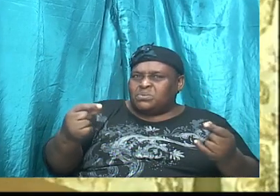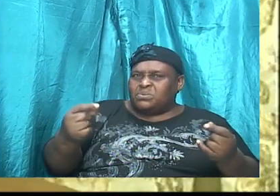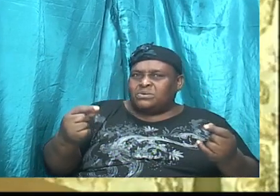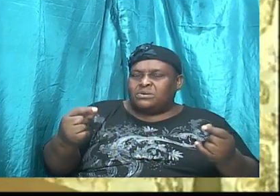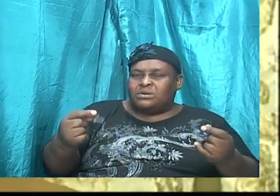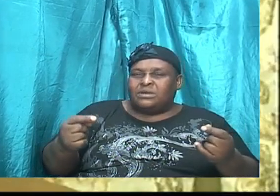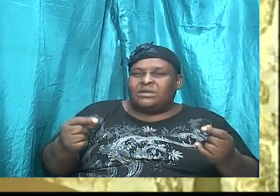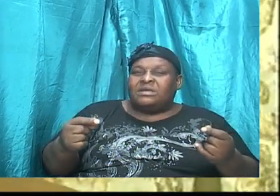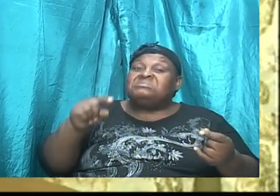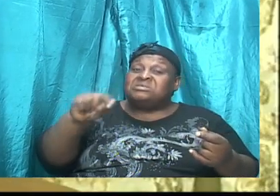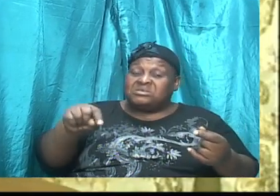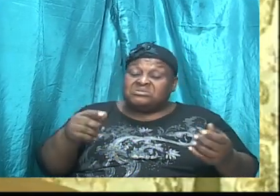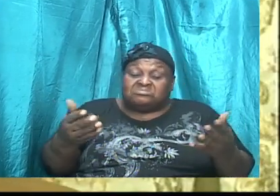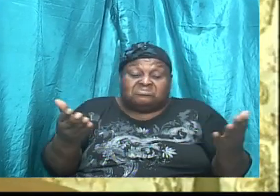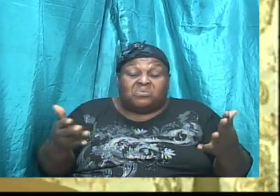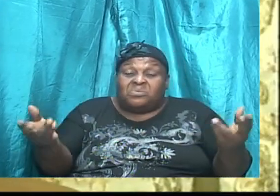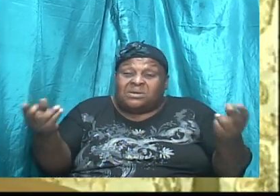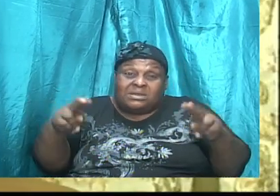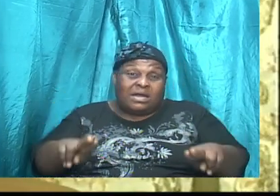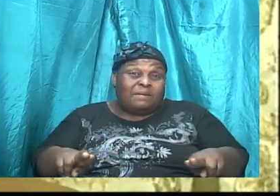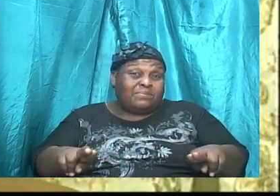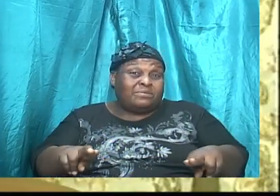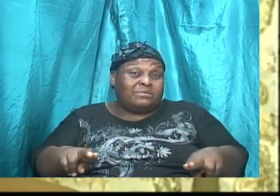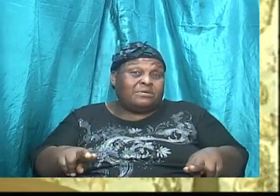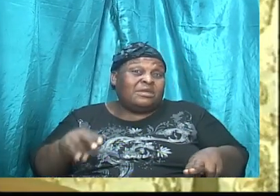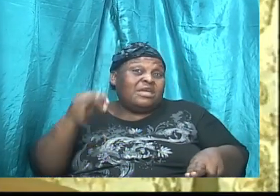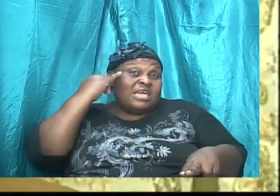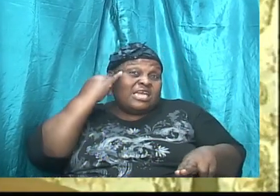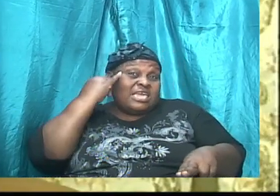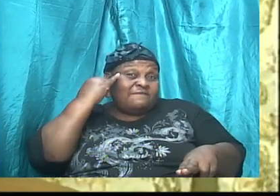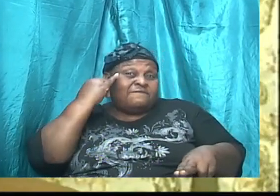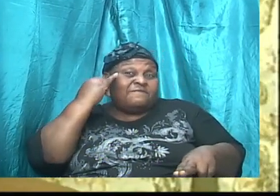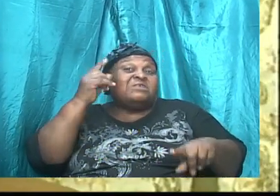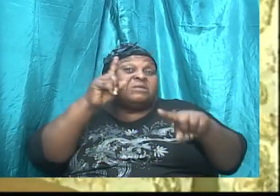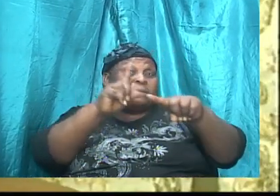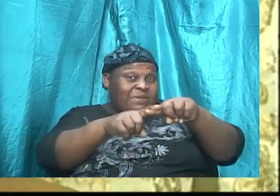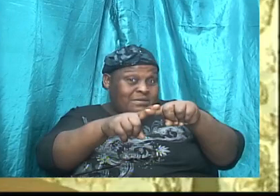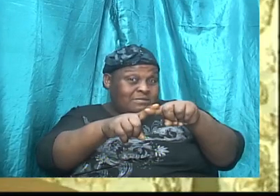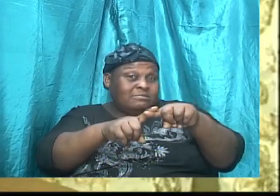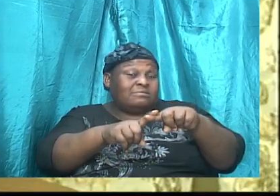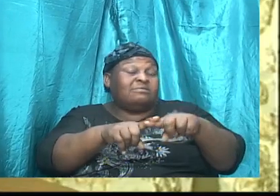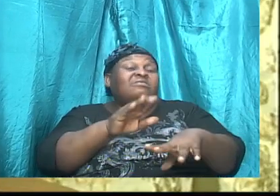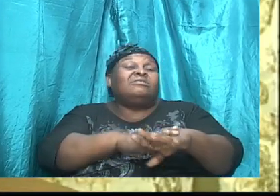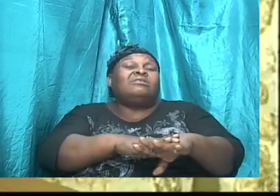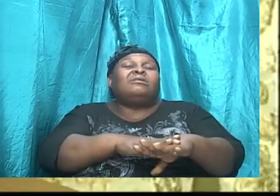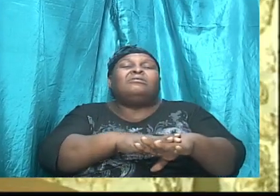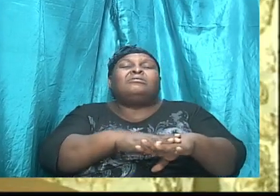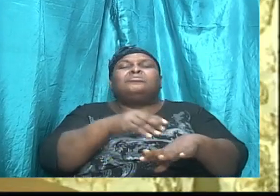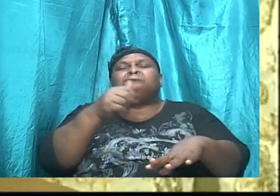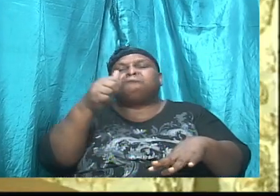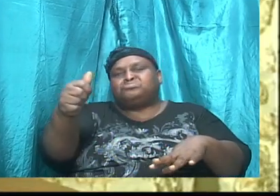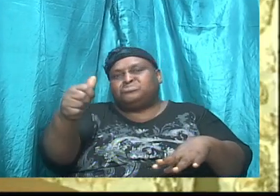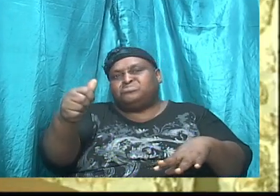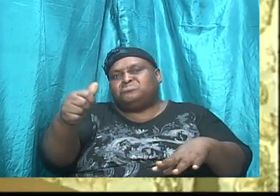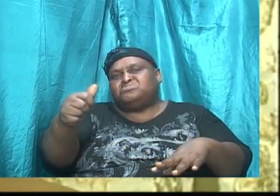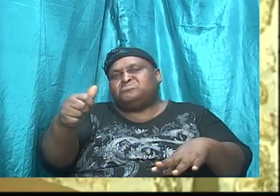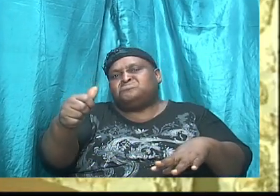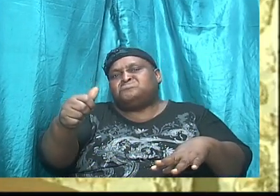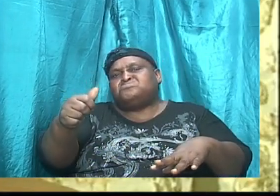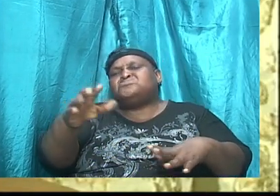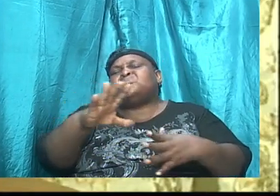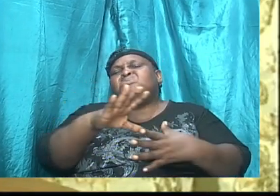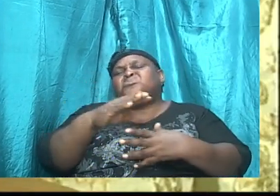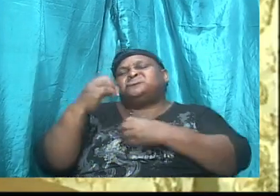this is what happened if we should rely upon our own flesh. This is what happened to the